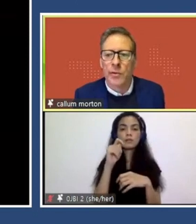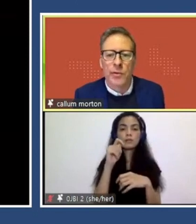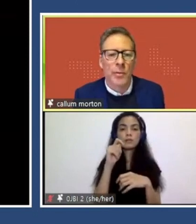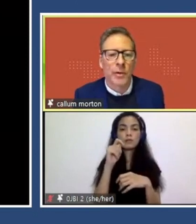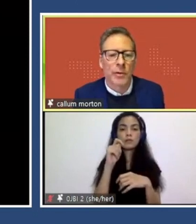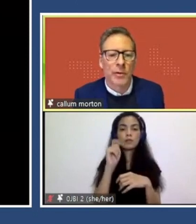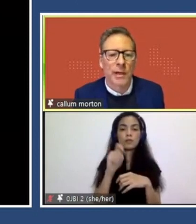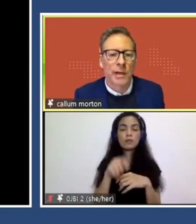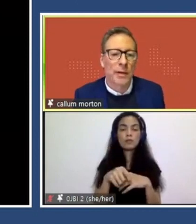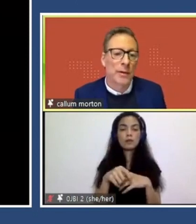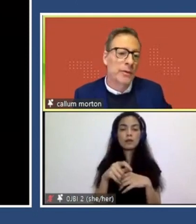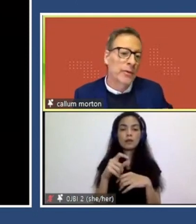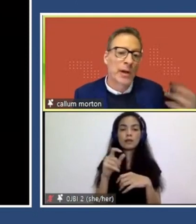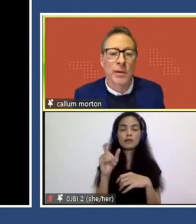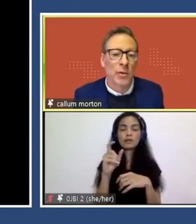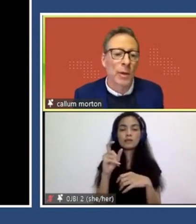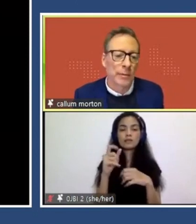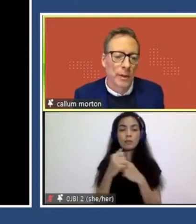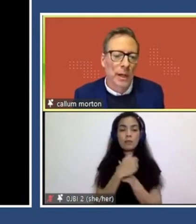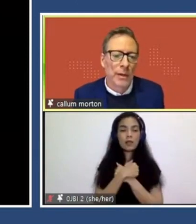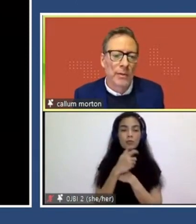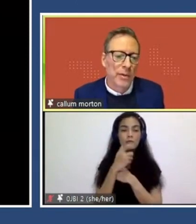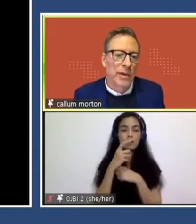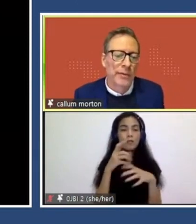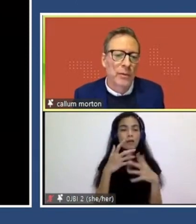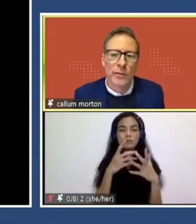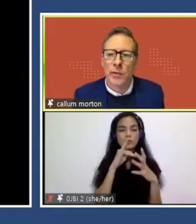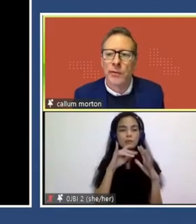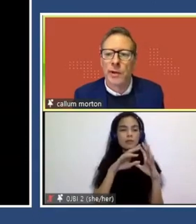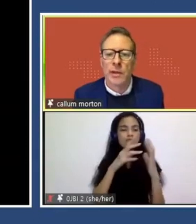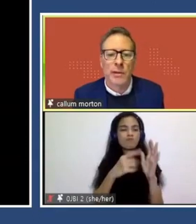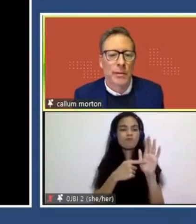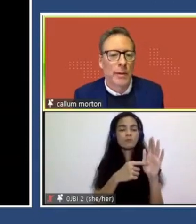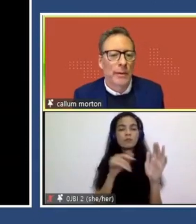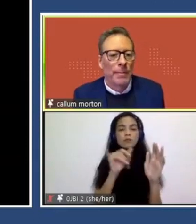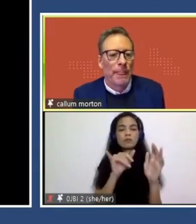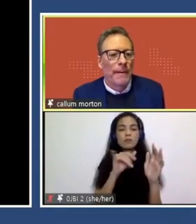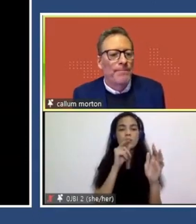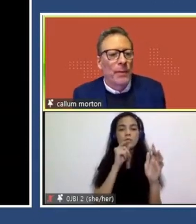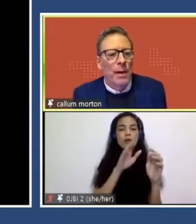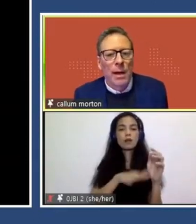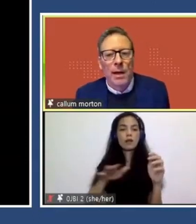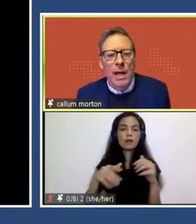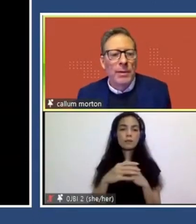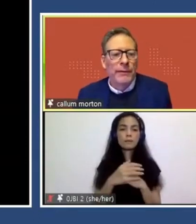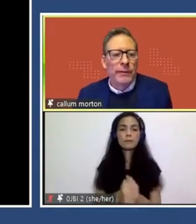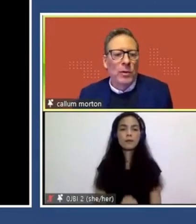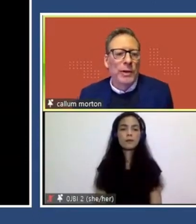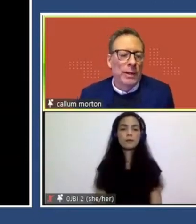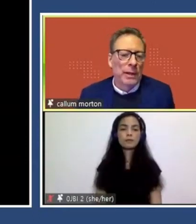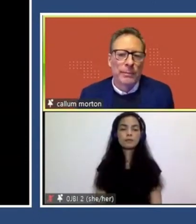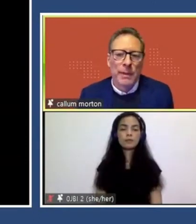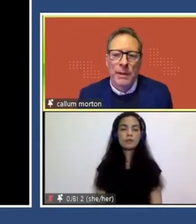uh, a sort of more traditional sculpture to create, to create a new one and a new seat for, for, for kids. Uh,